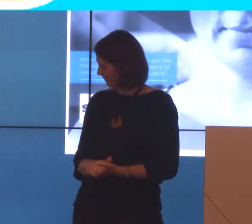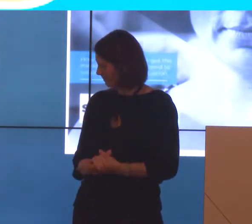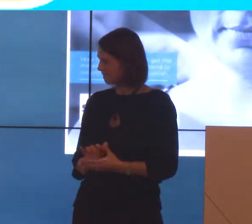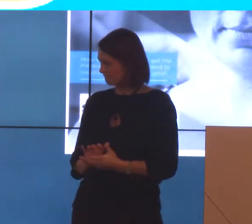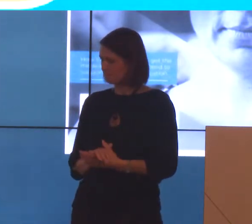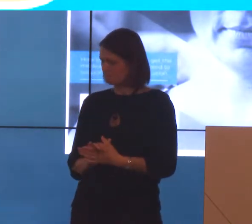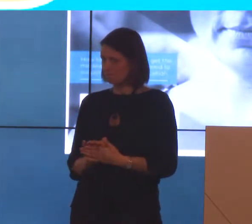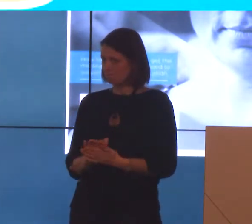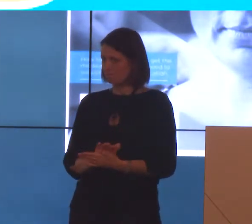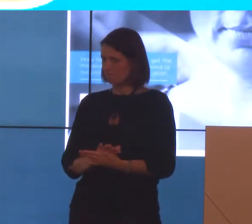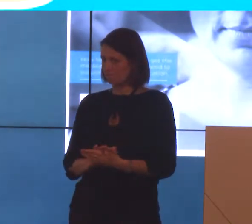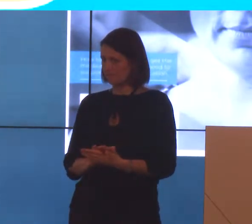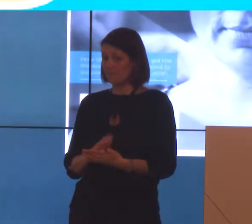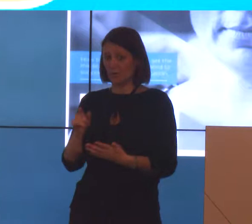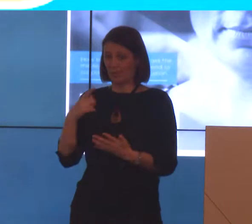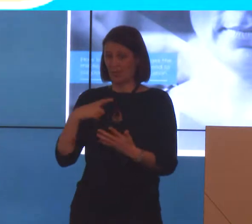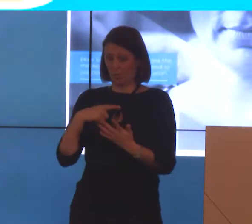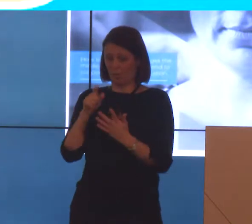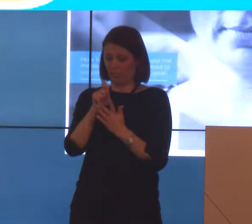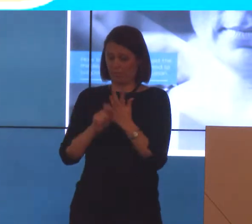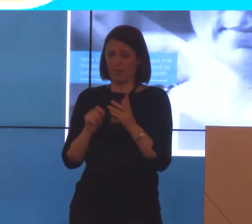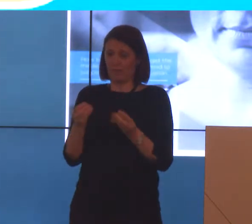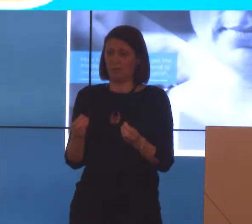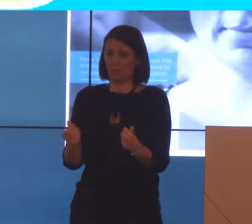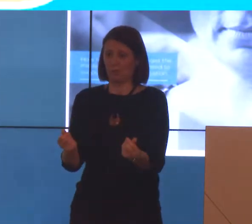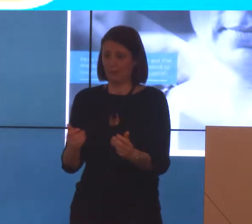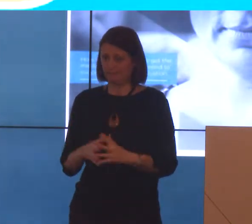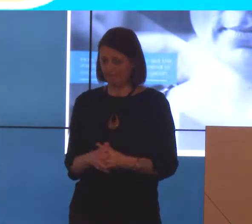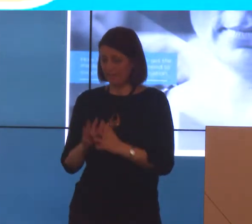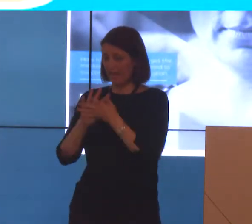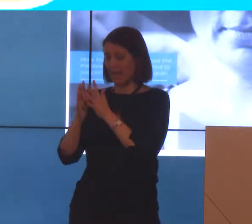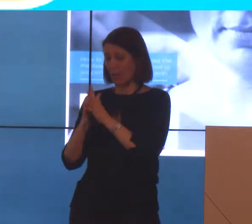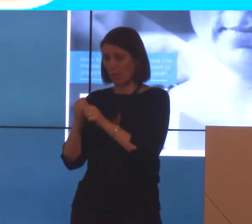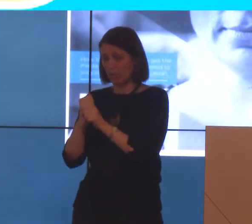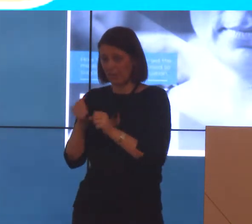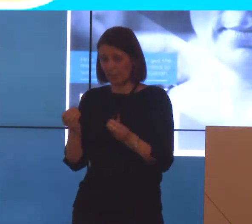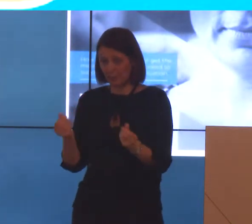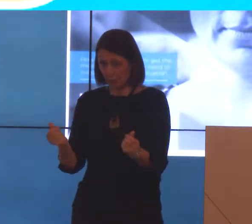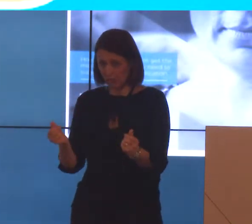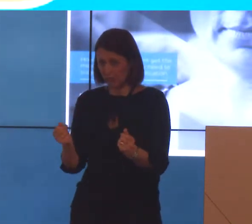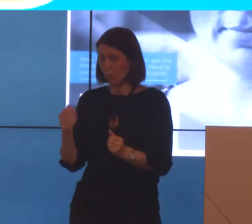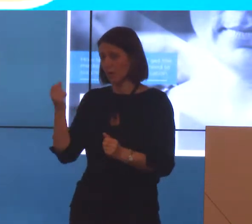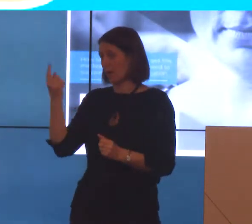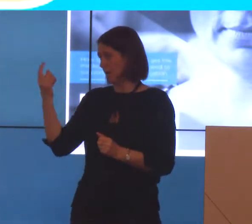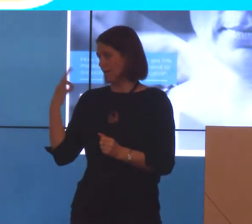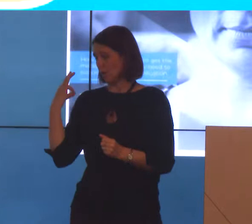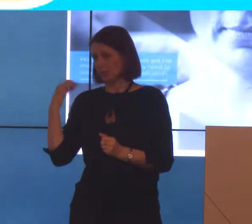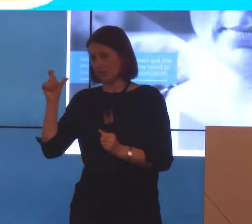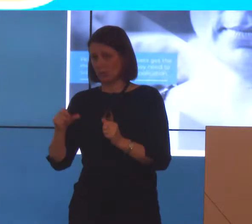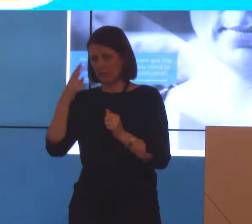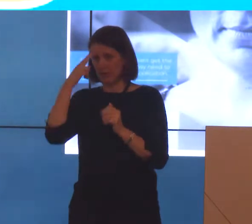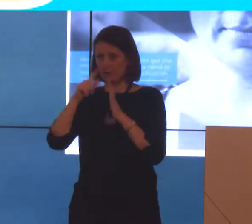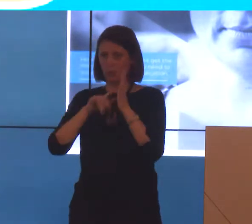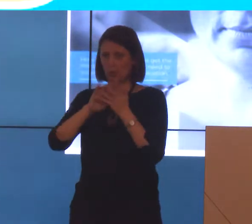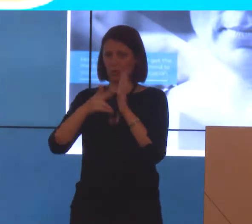So, that's why we made it. How we made it is we had a volunteer by the name of John Beryl,